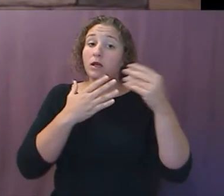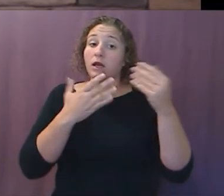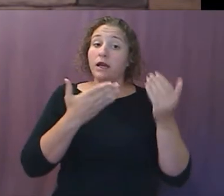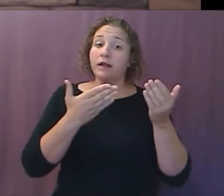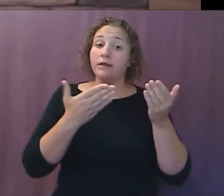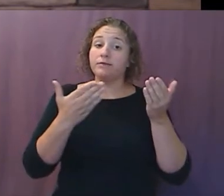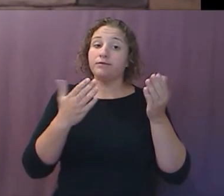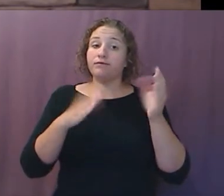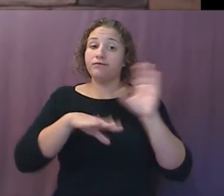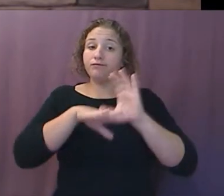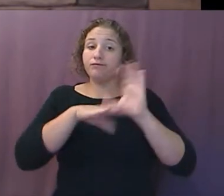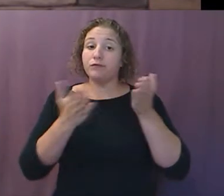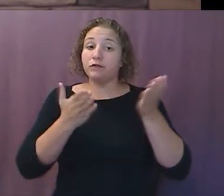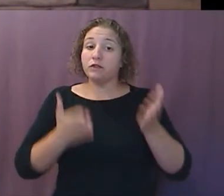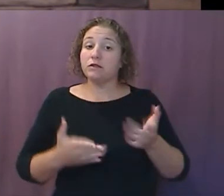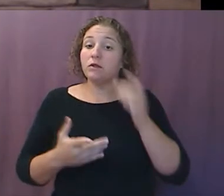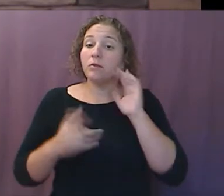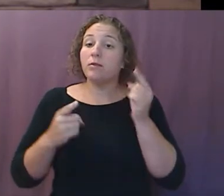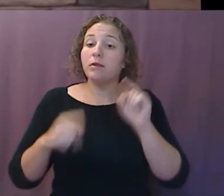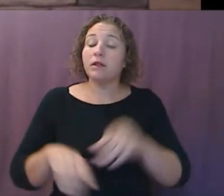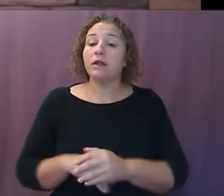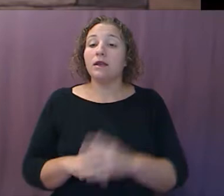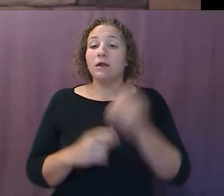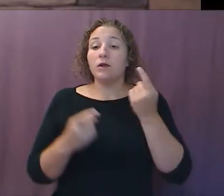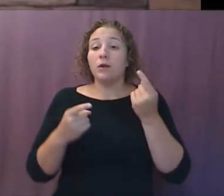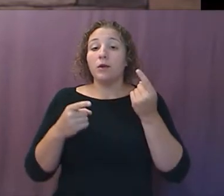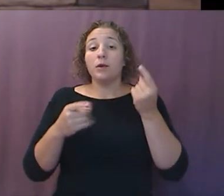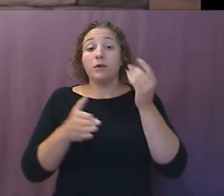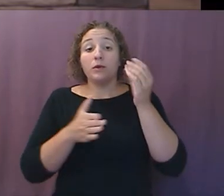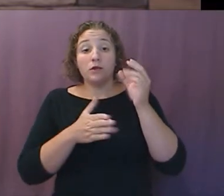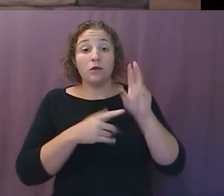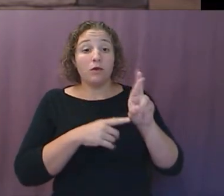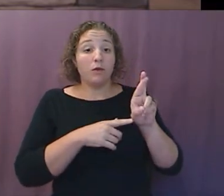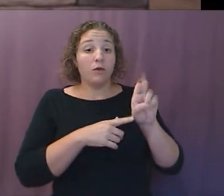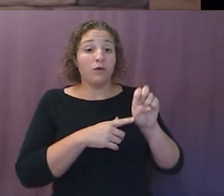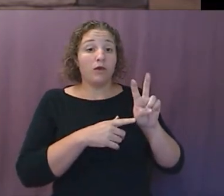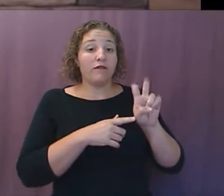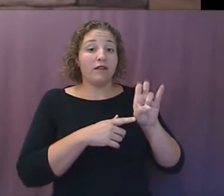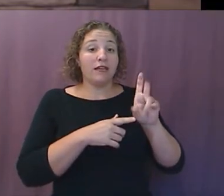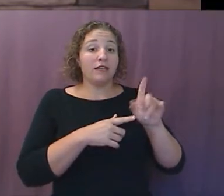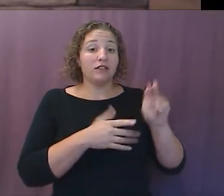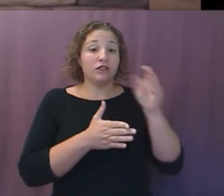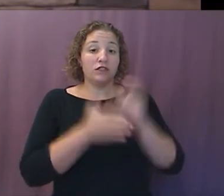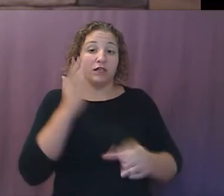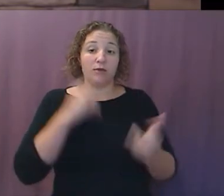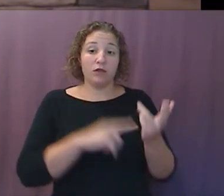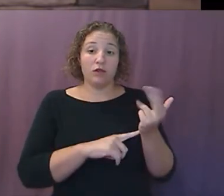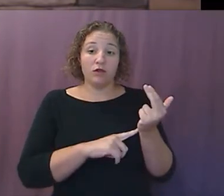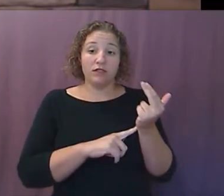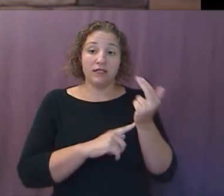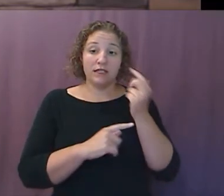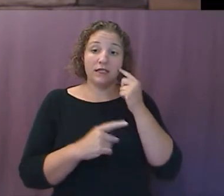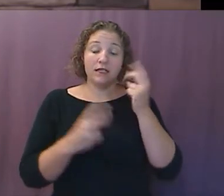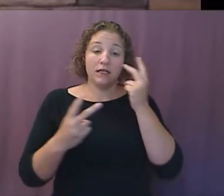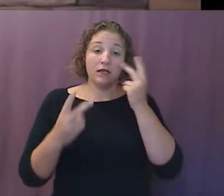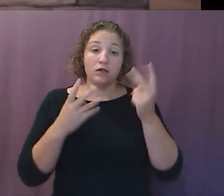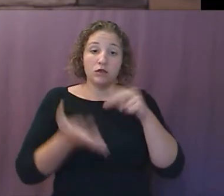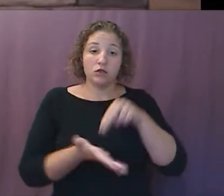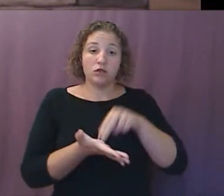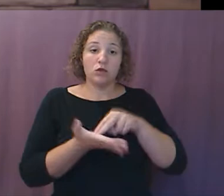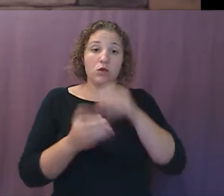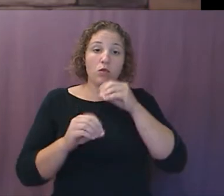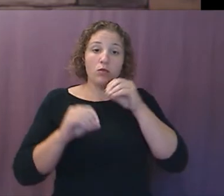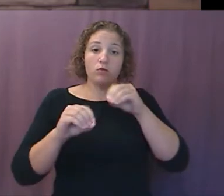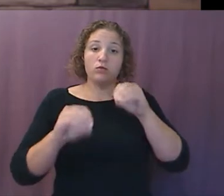Revelation chapter 13, John again writing to us, and I stood upon the sand of the sea. Again, Daniel 7 seems to be the Mediterranean.